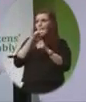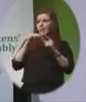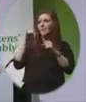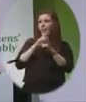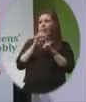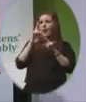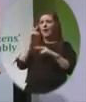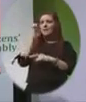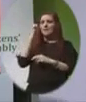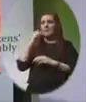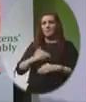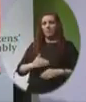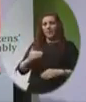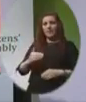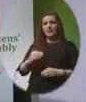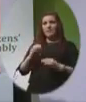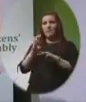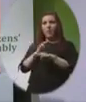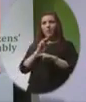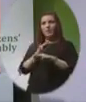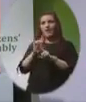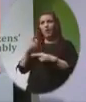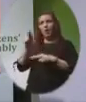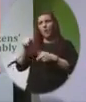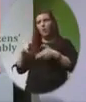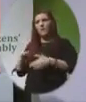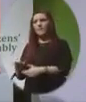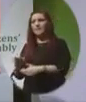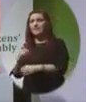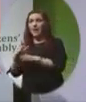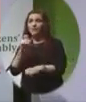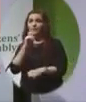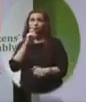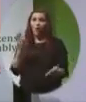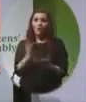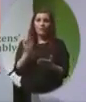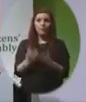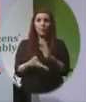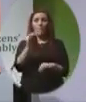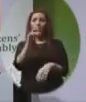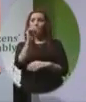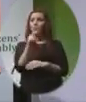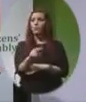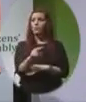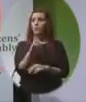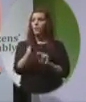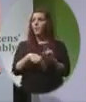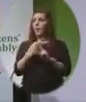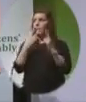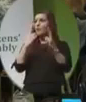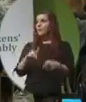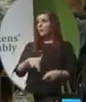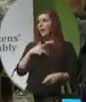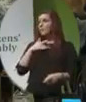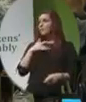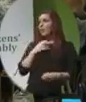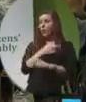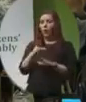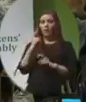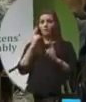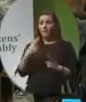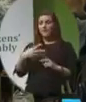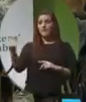unborn children, instead of following other countries down the road of abortion. Without the right to life, all other rights are meaningless.